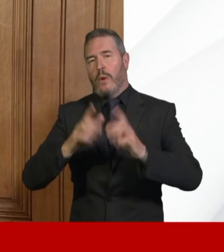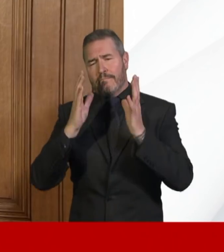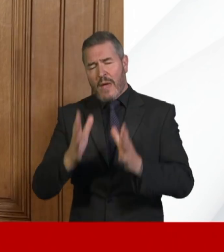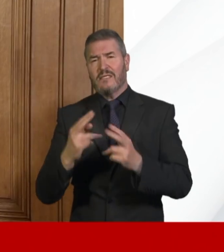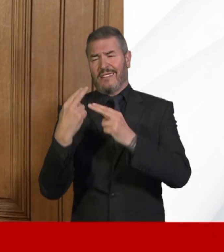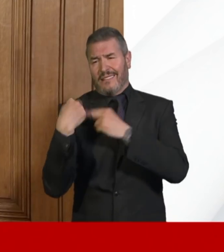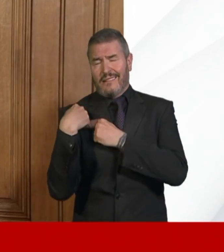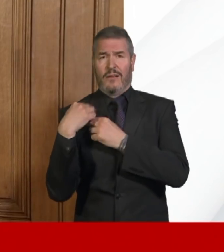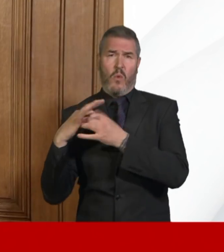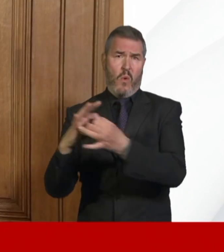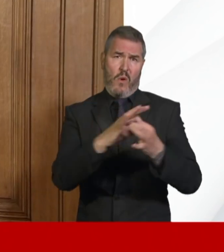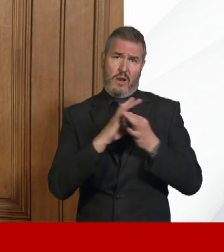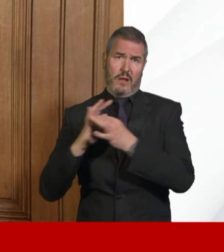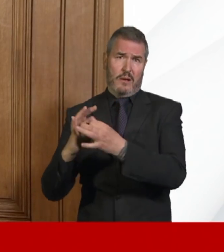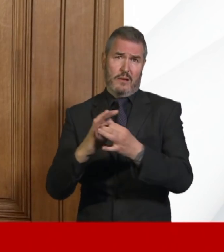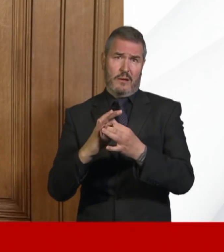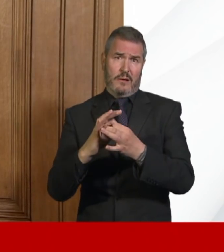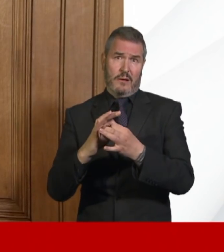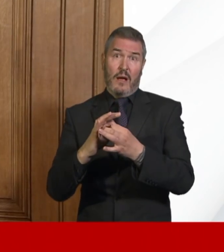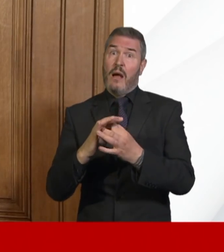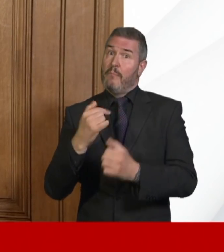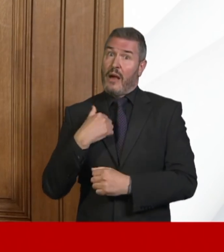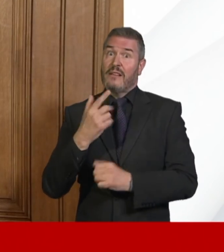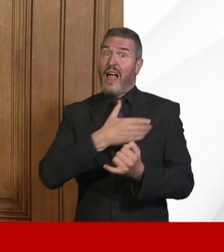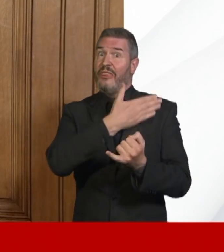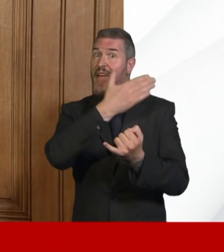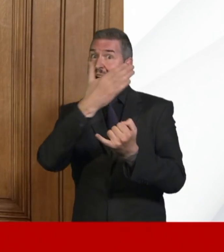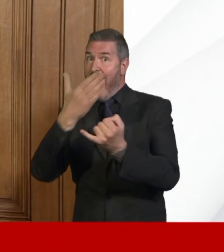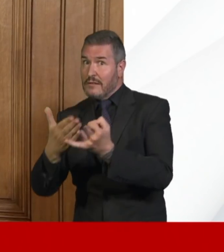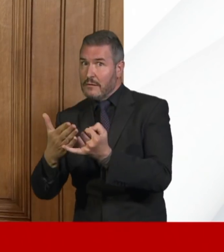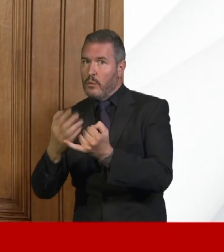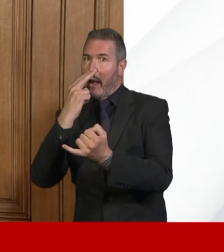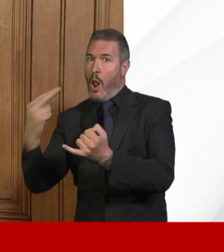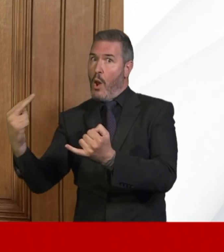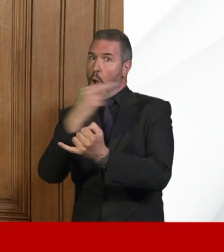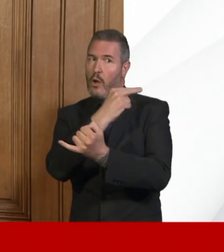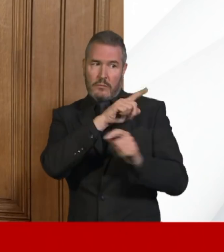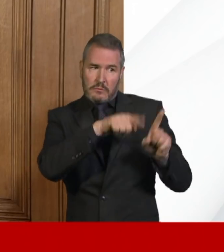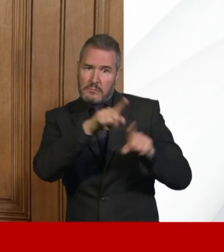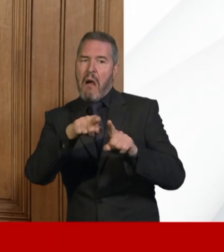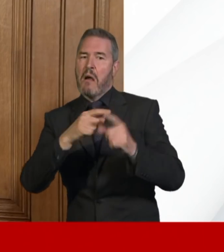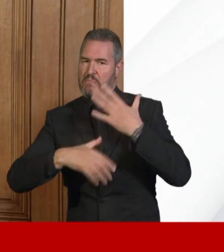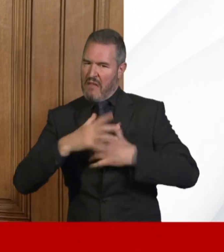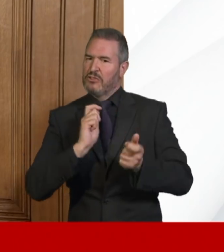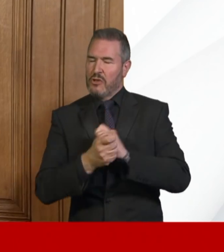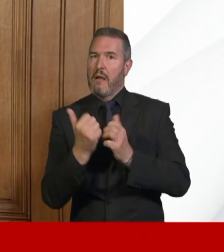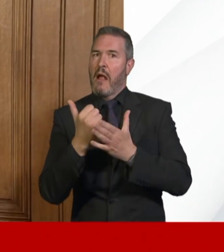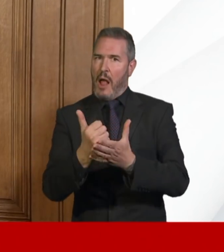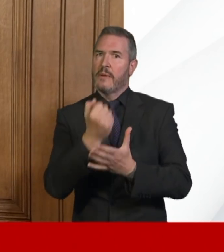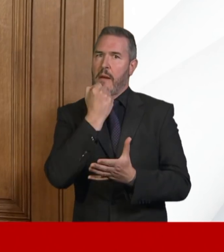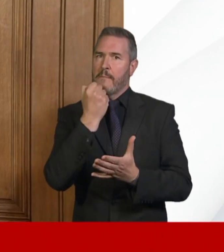that together. We will not have succeeded until we get right to the end of this outbreak and we understand